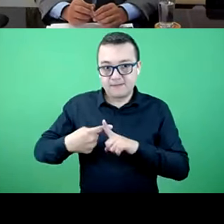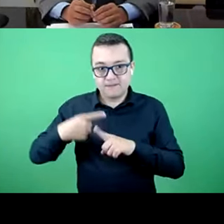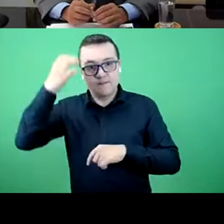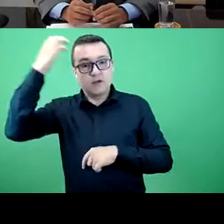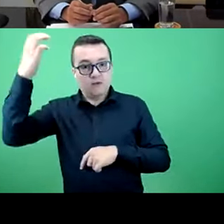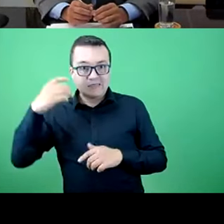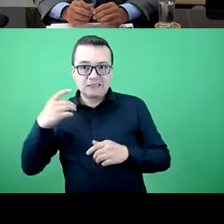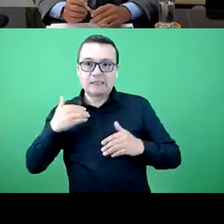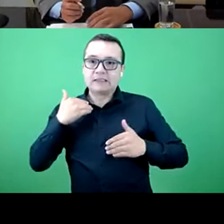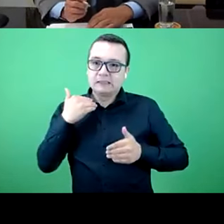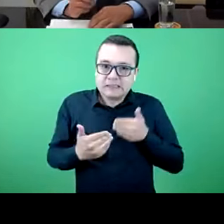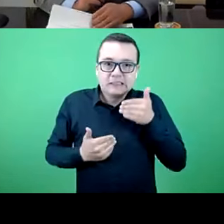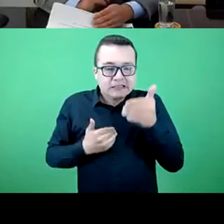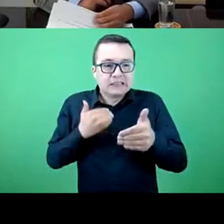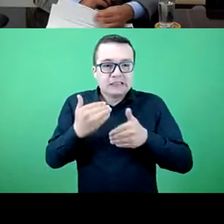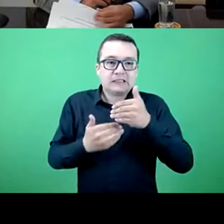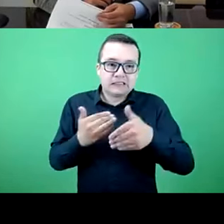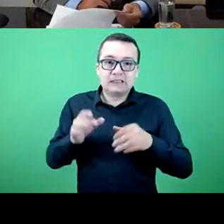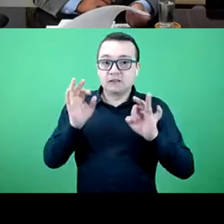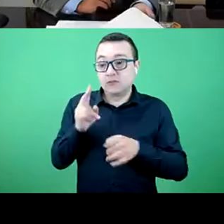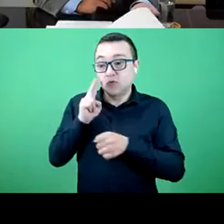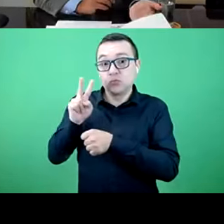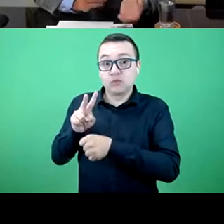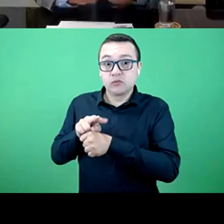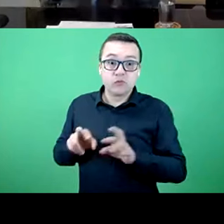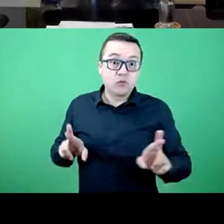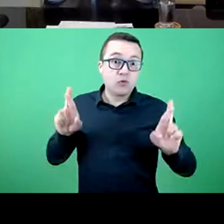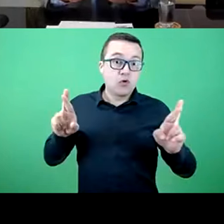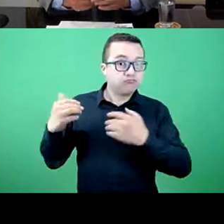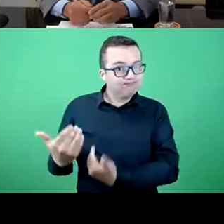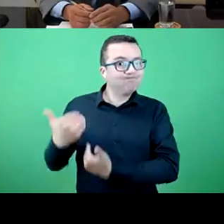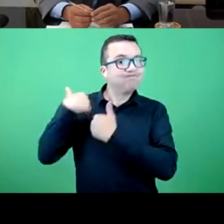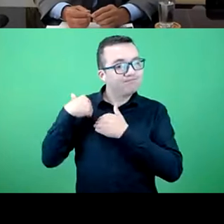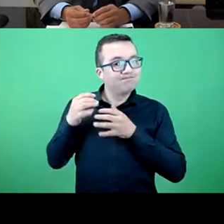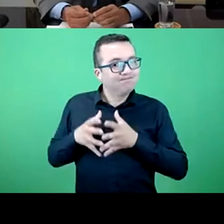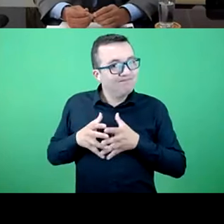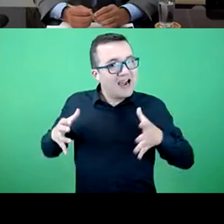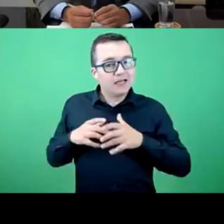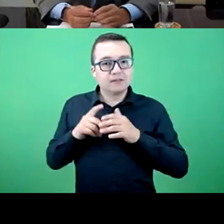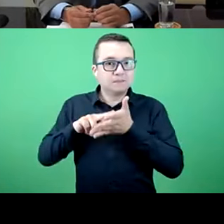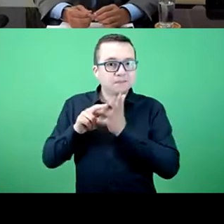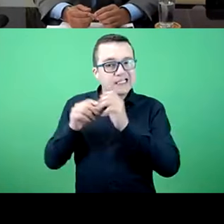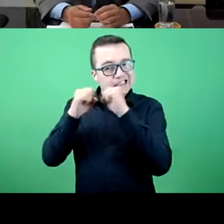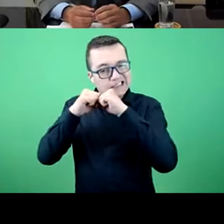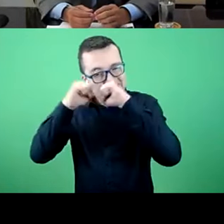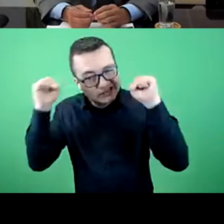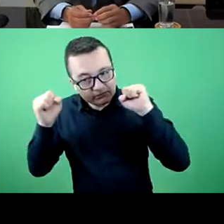surveil the relationship between public and private providers and also to be able to